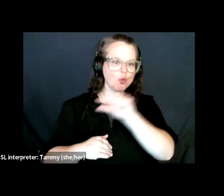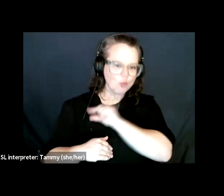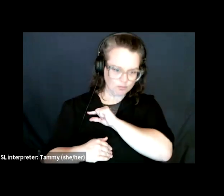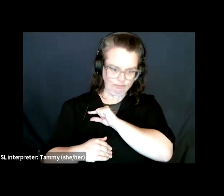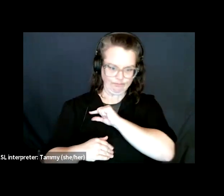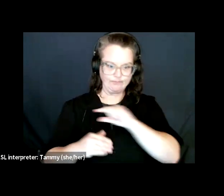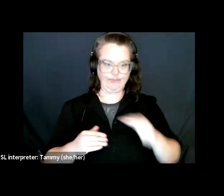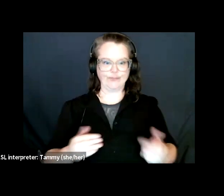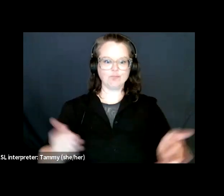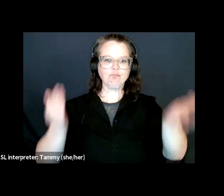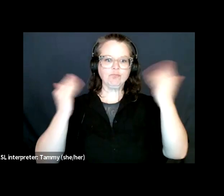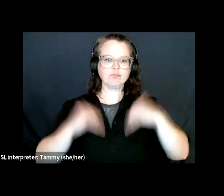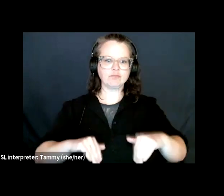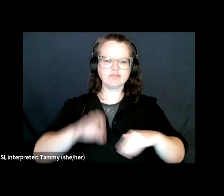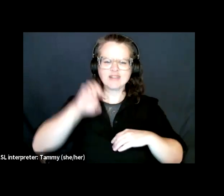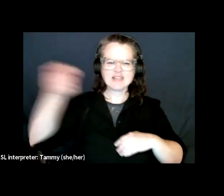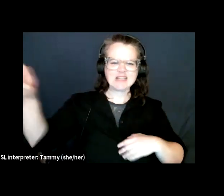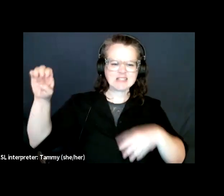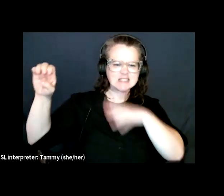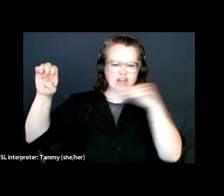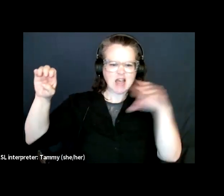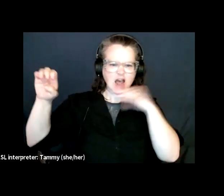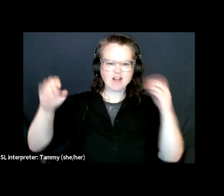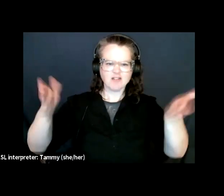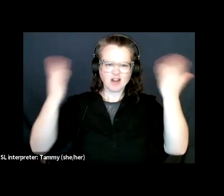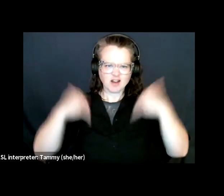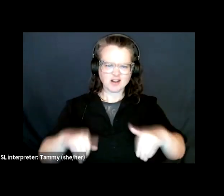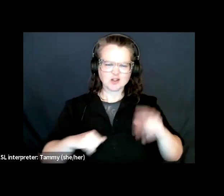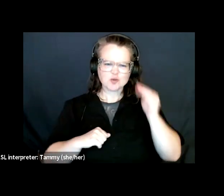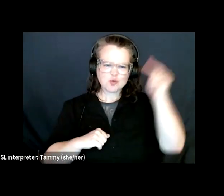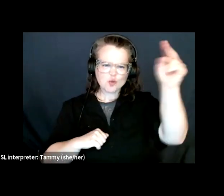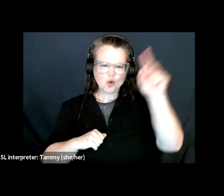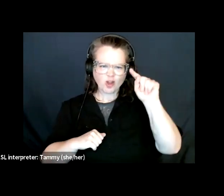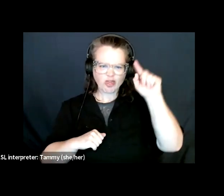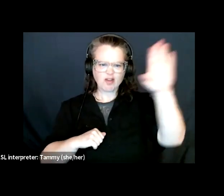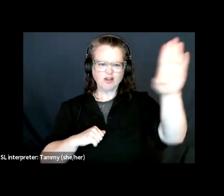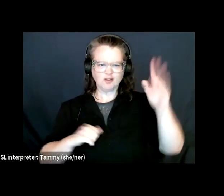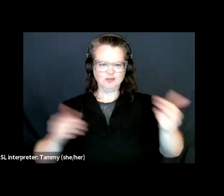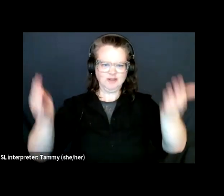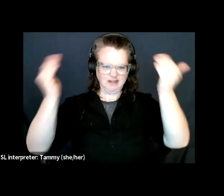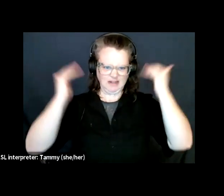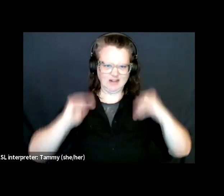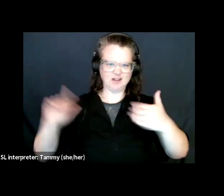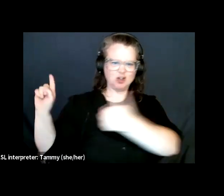Toronto, Vaughan, and Windsor.